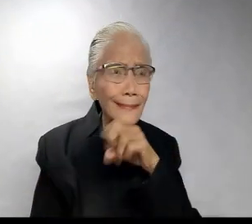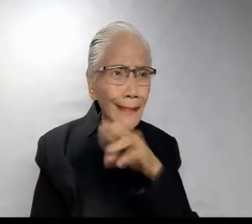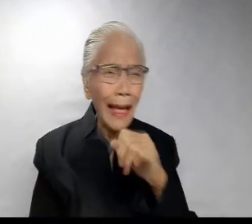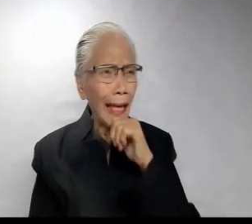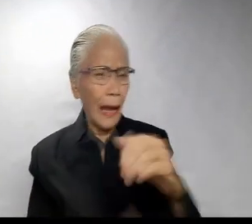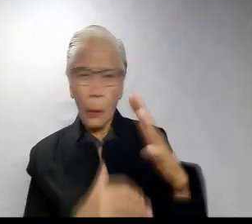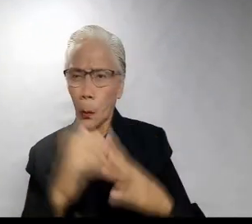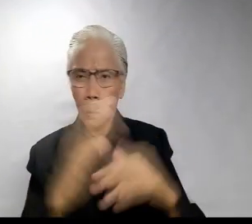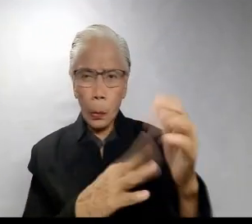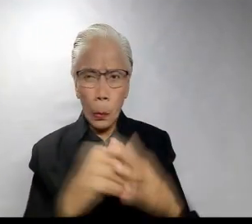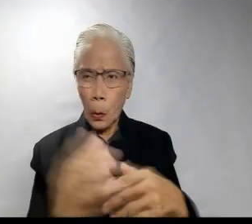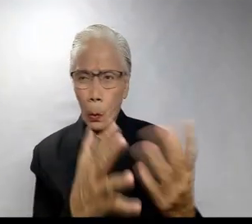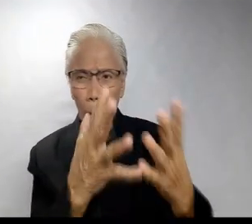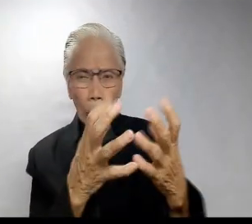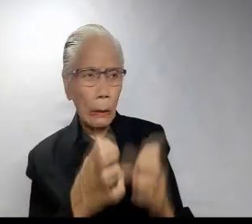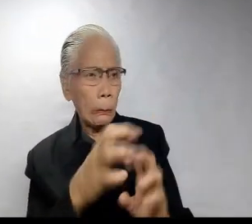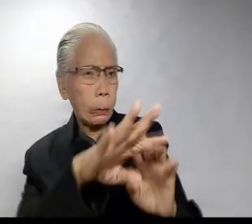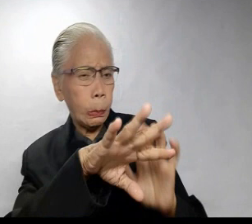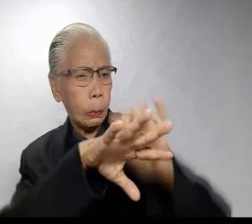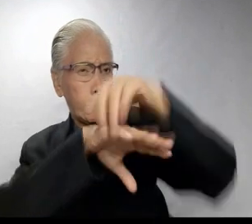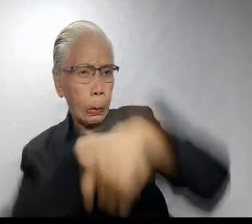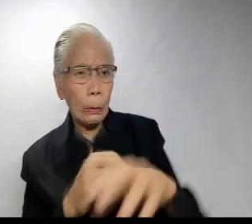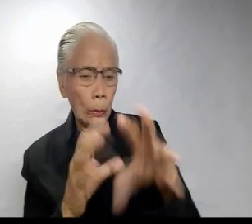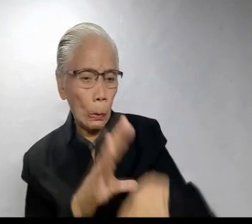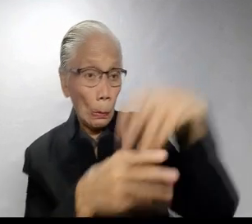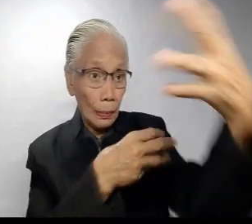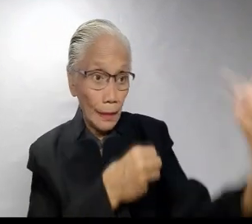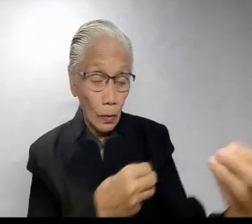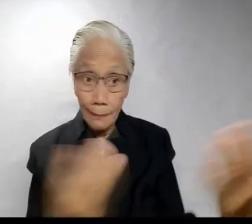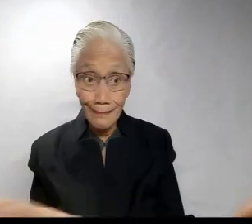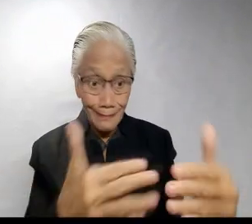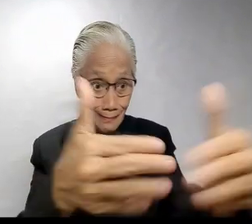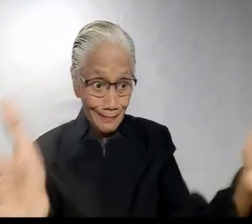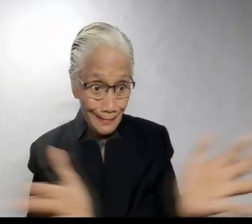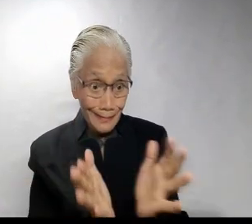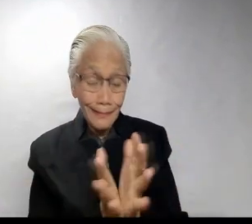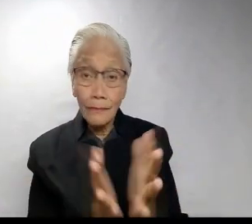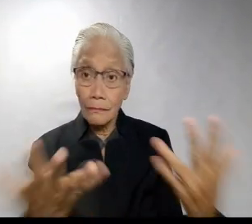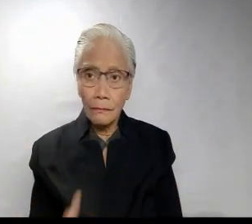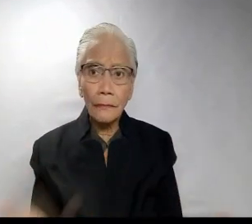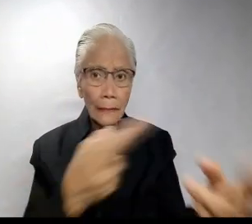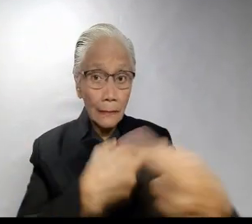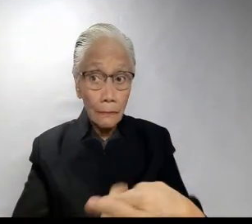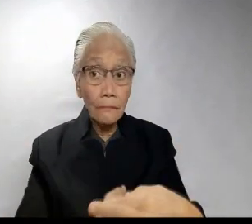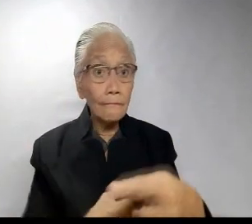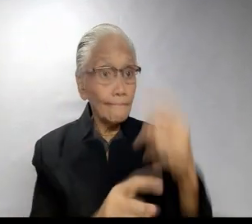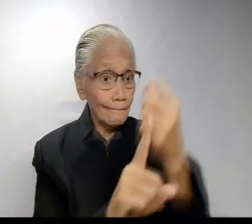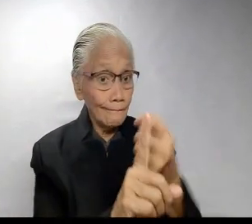very uncomfortable and climbs to get away from it. The water in this pot is room temperature,